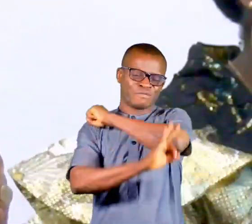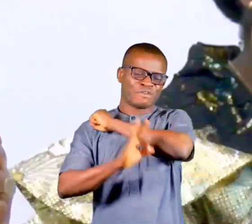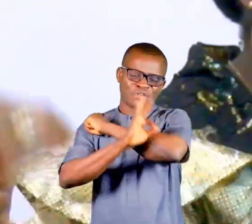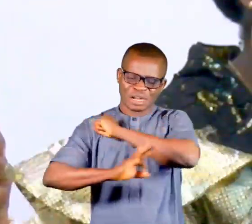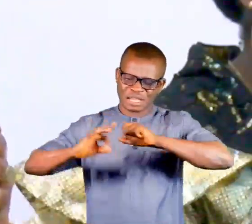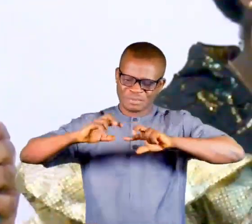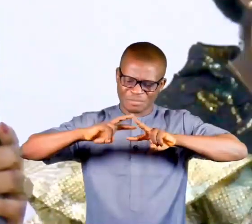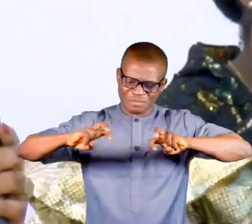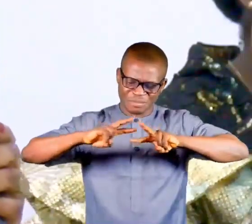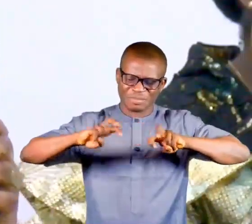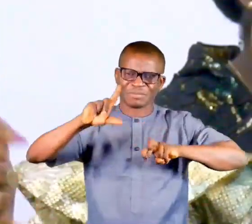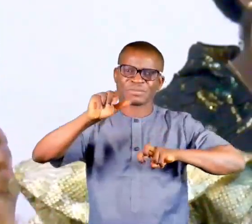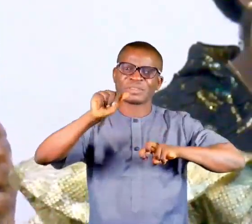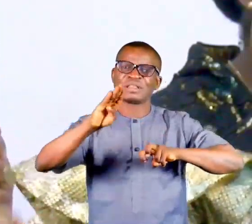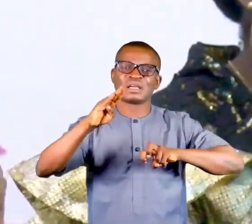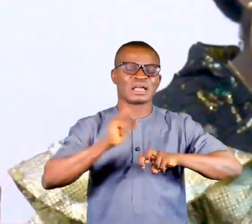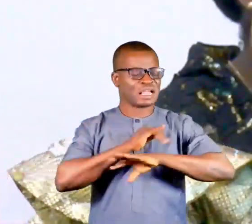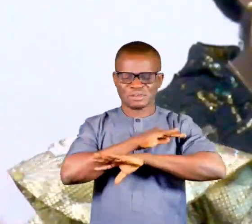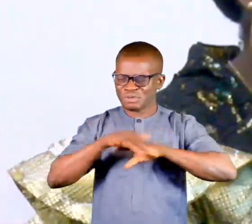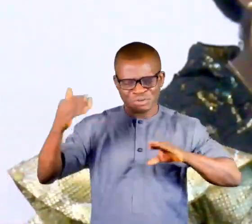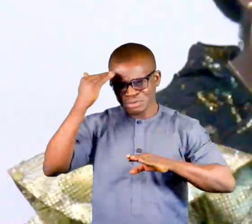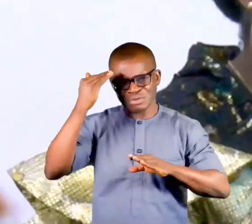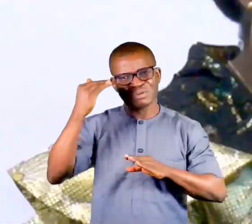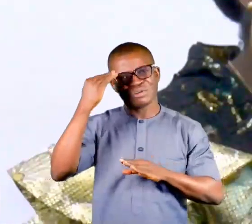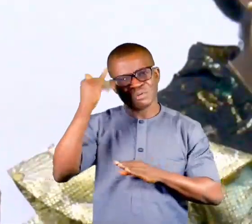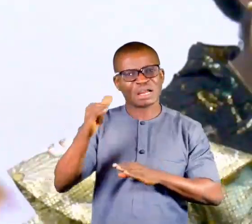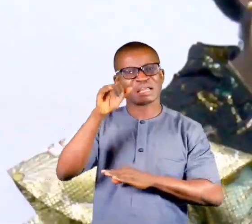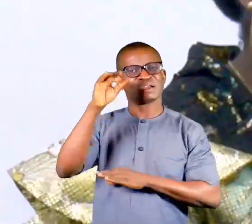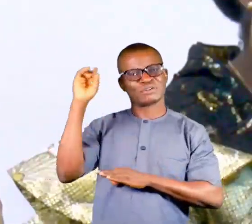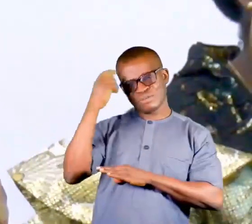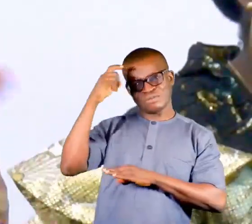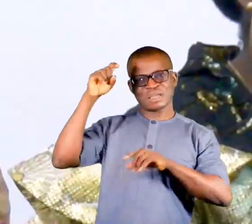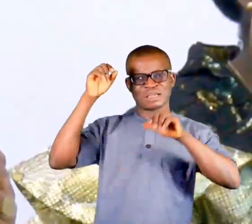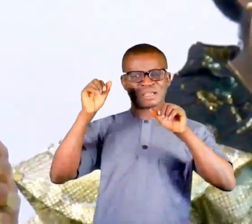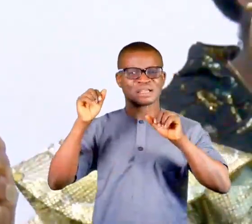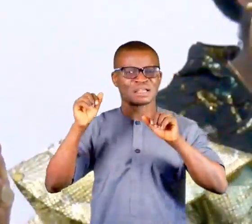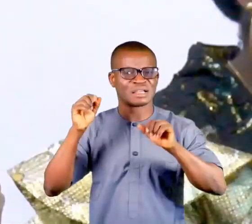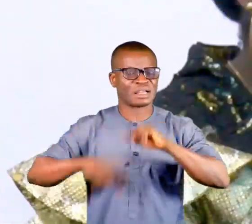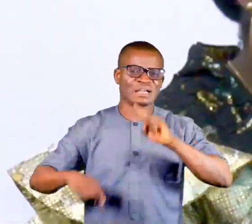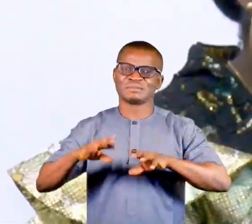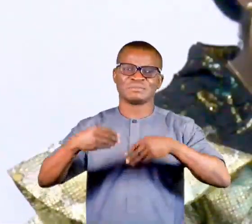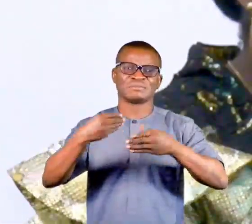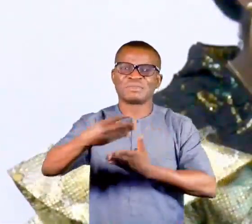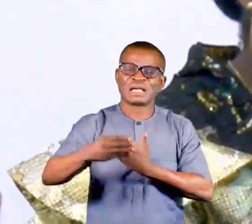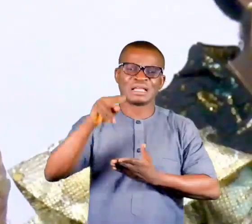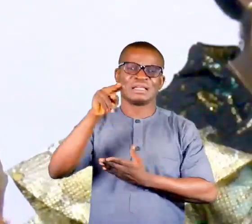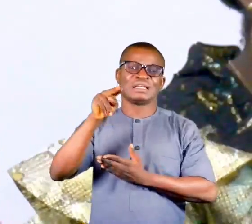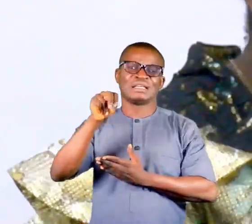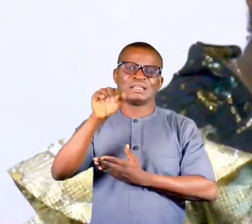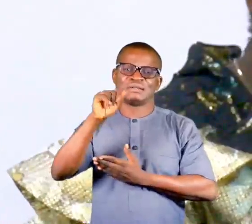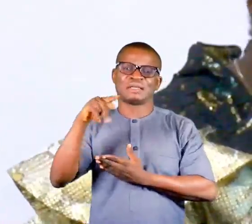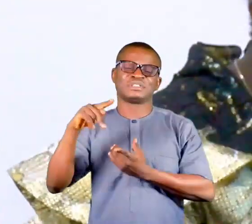There is no reason why Moptia, government cannot prevent Moptia from the forensic lab. And train